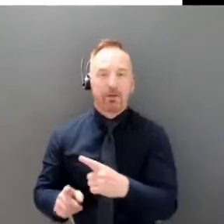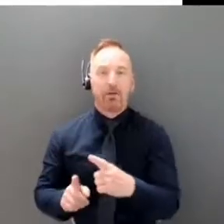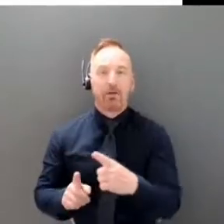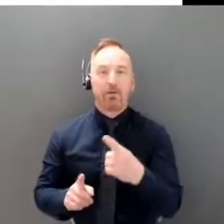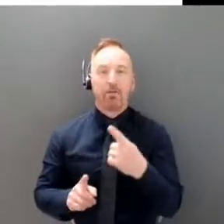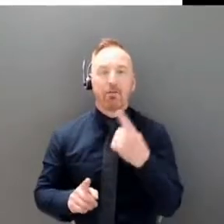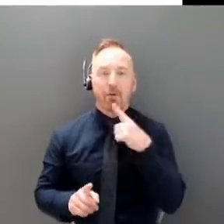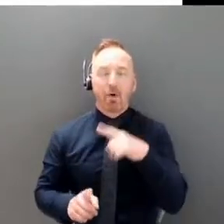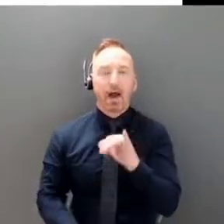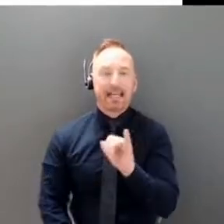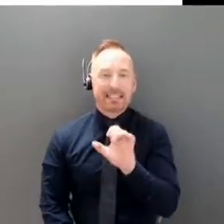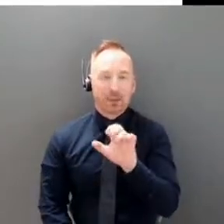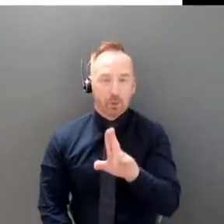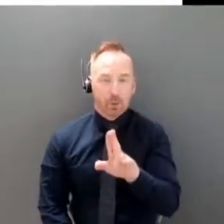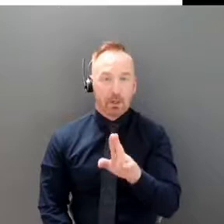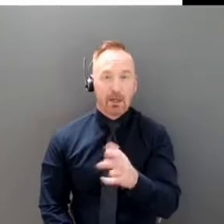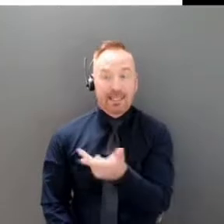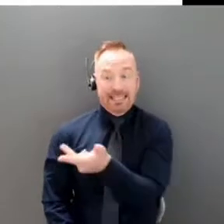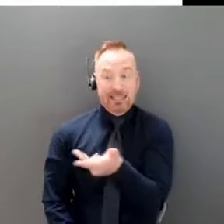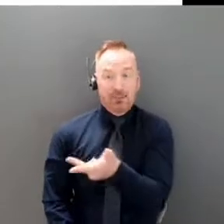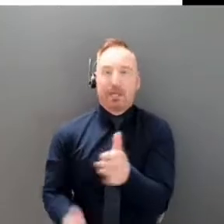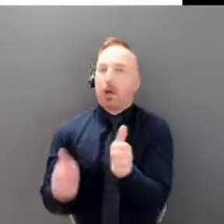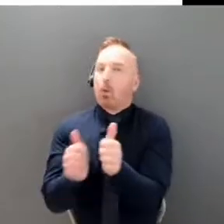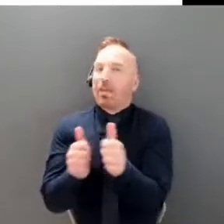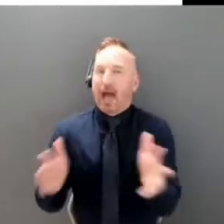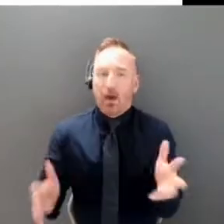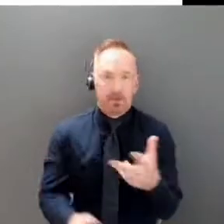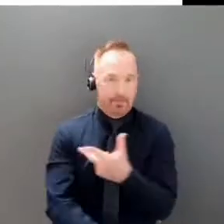unvaccinated. We have